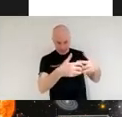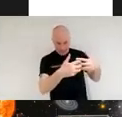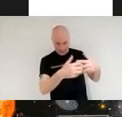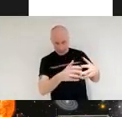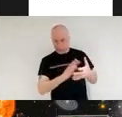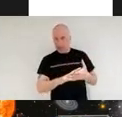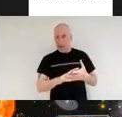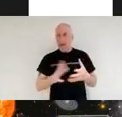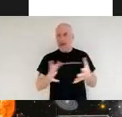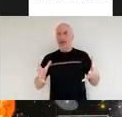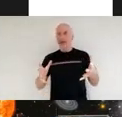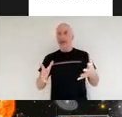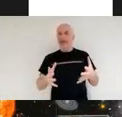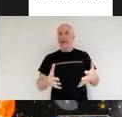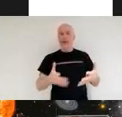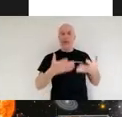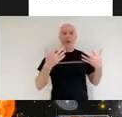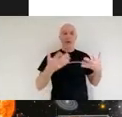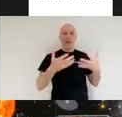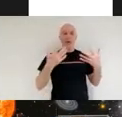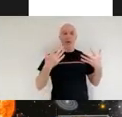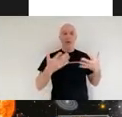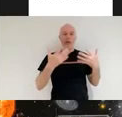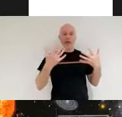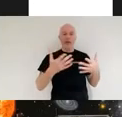cooling down we'll look at in a little bit